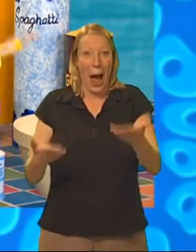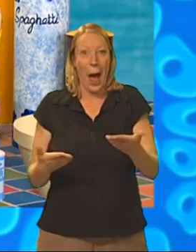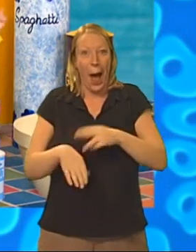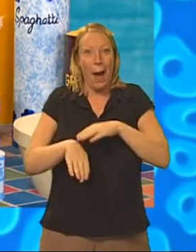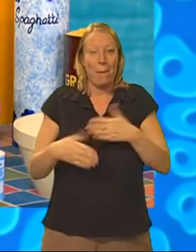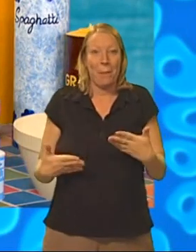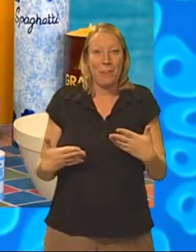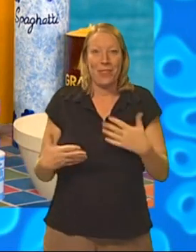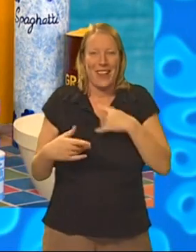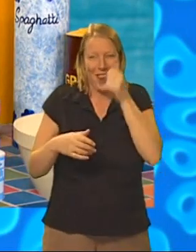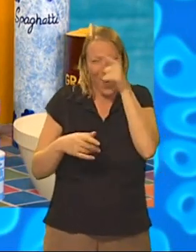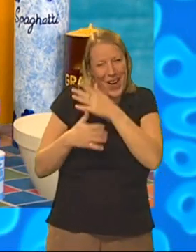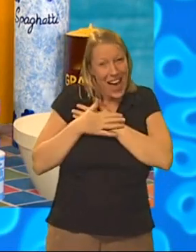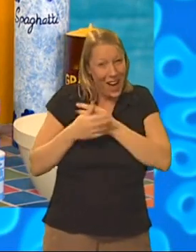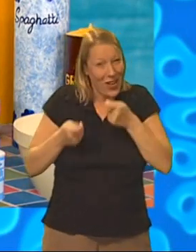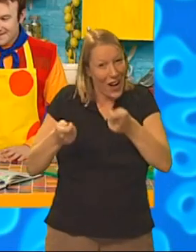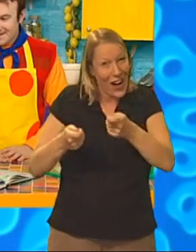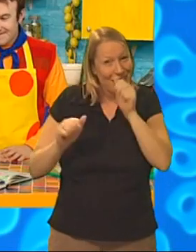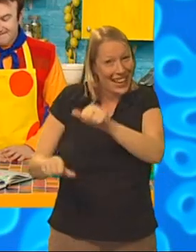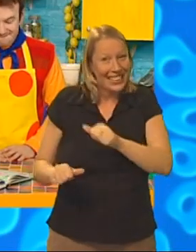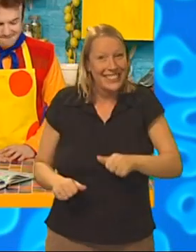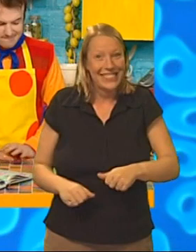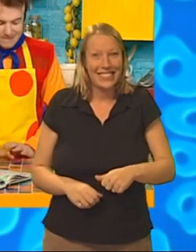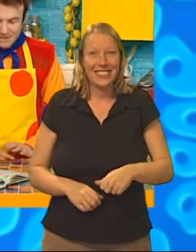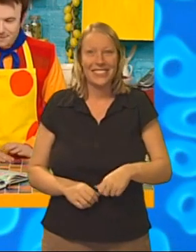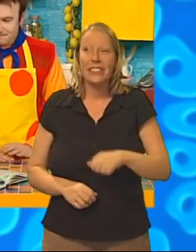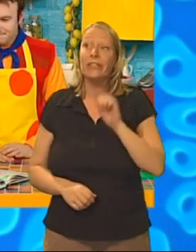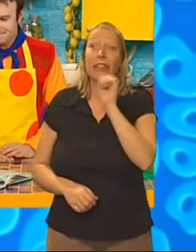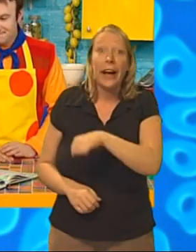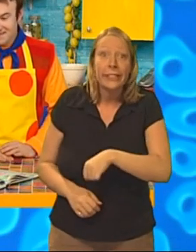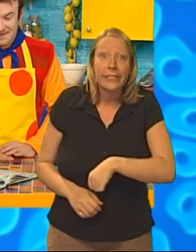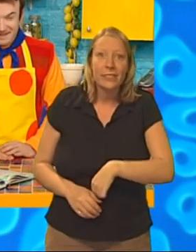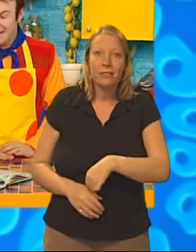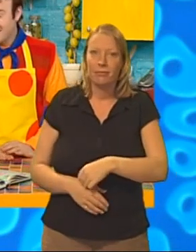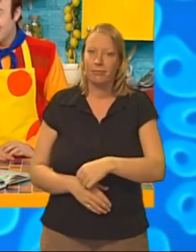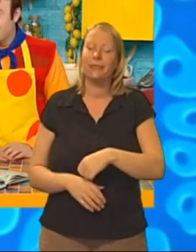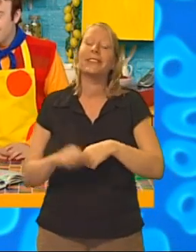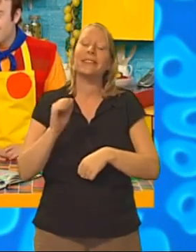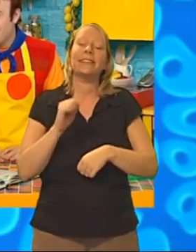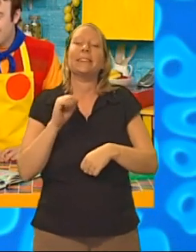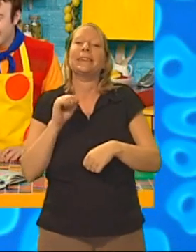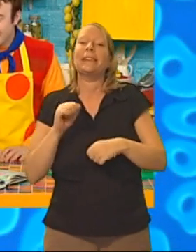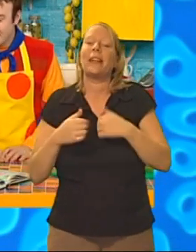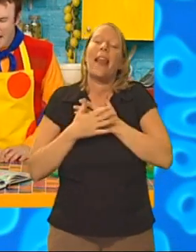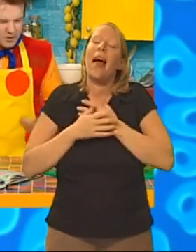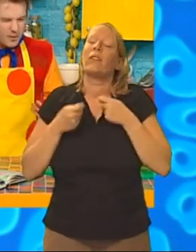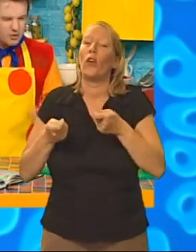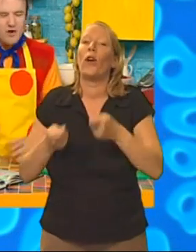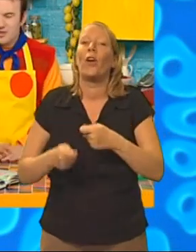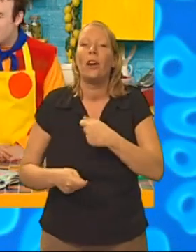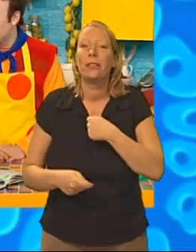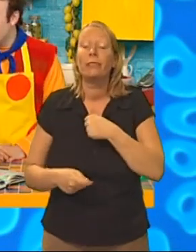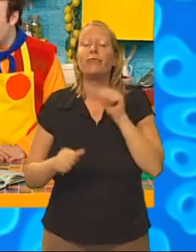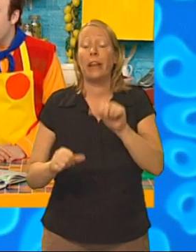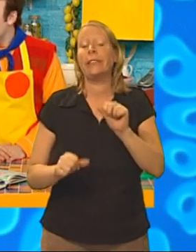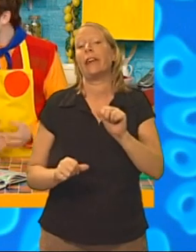And I know how much you love cooking, don't you? Don't you Ben? Yes, do love cooking! I suppose you're